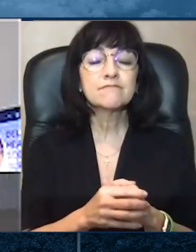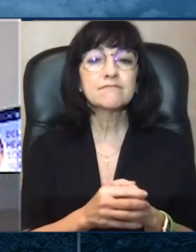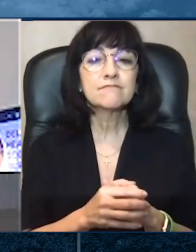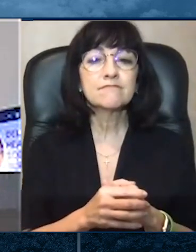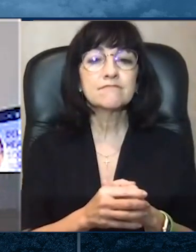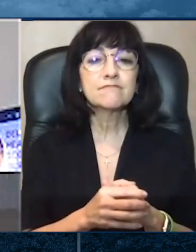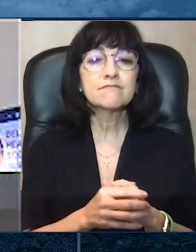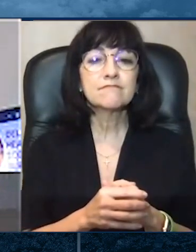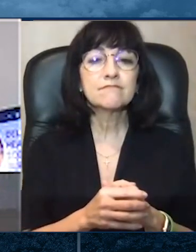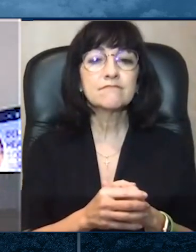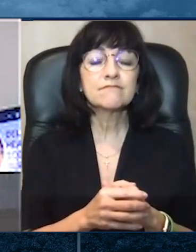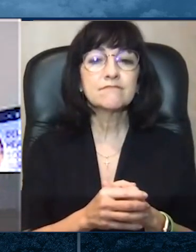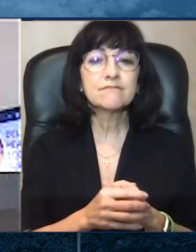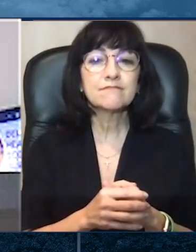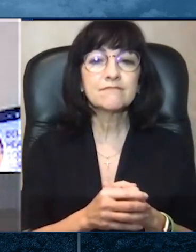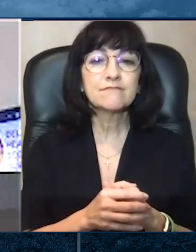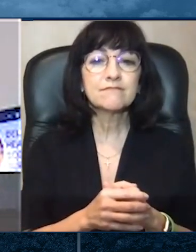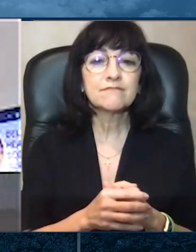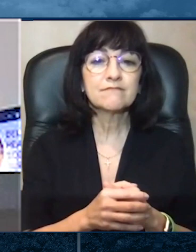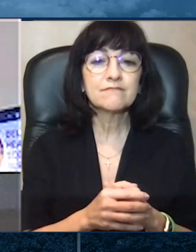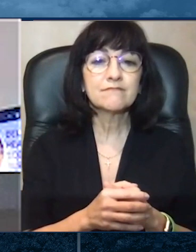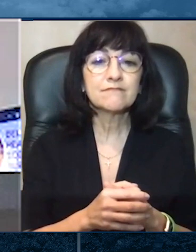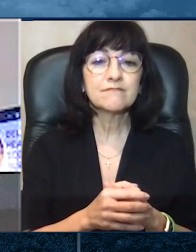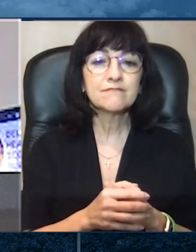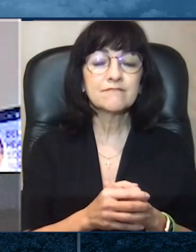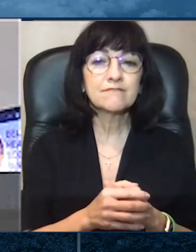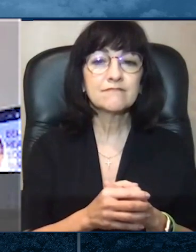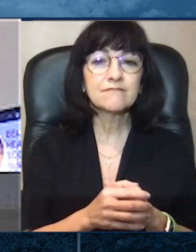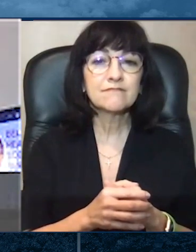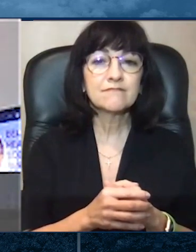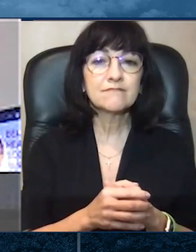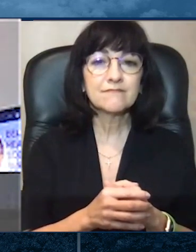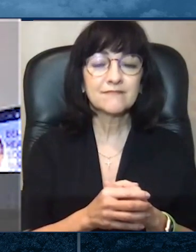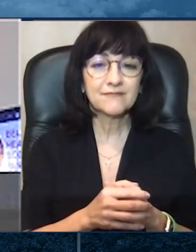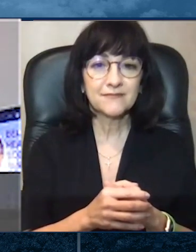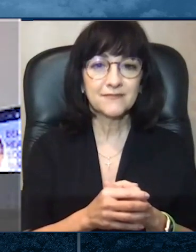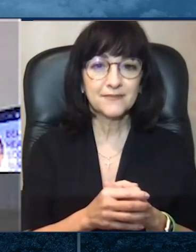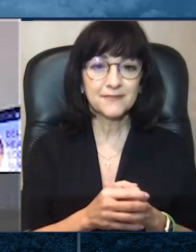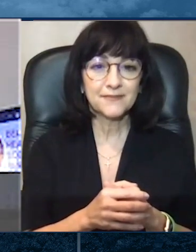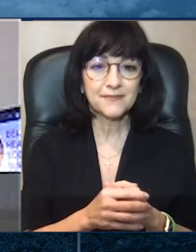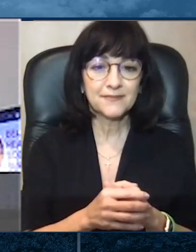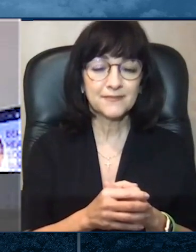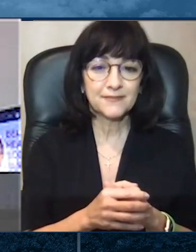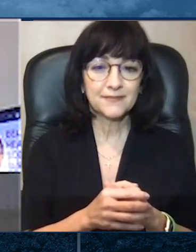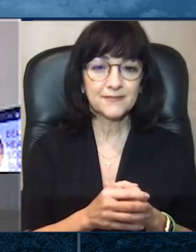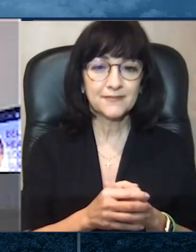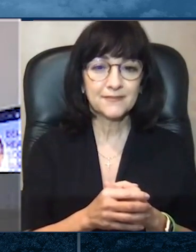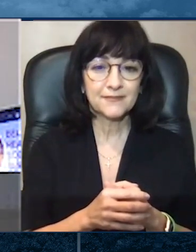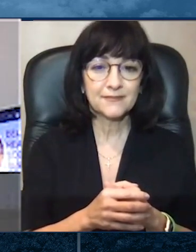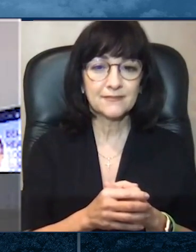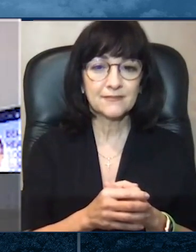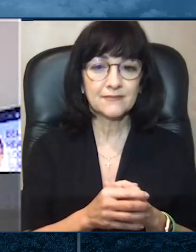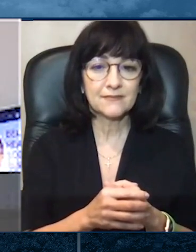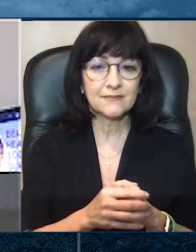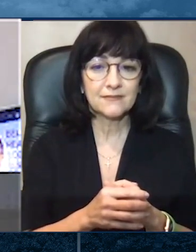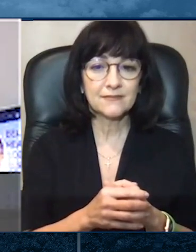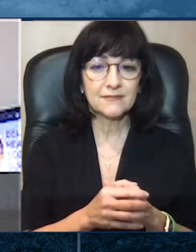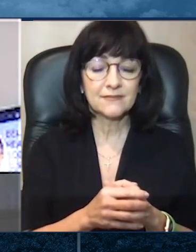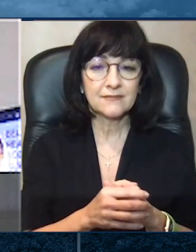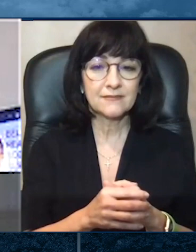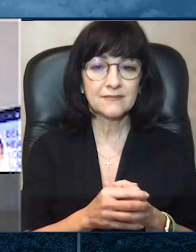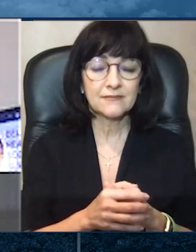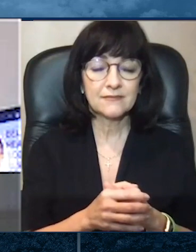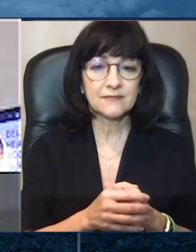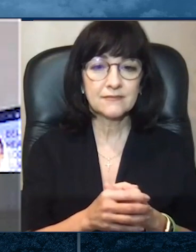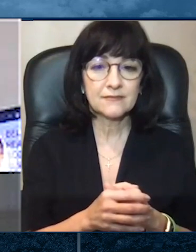virtual bajo el coronavirus. Por favor, escuche esta palabra. No tenga miedo si su doctor